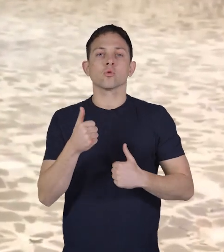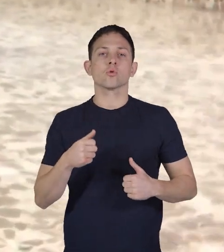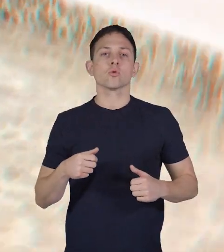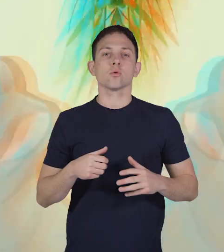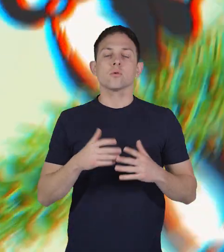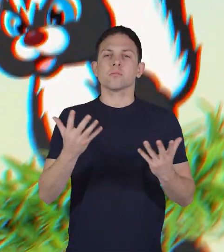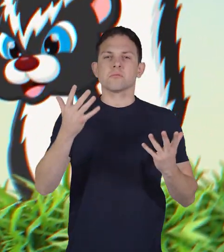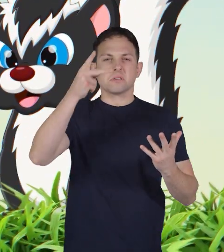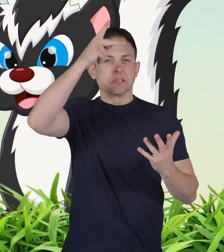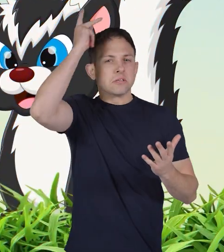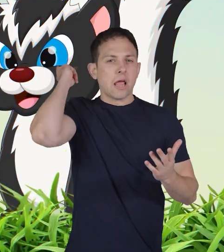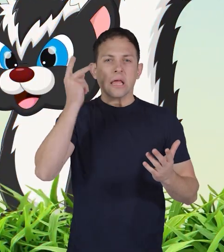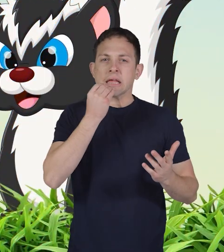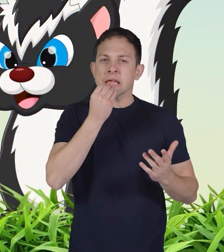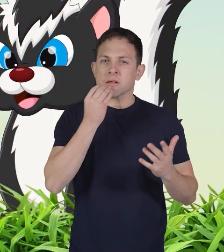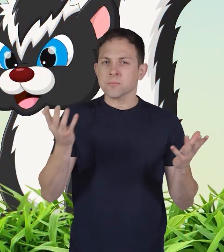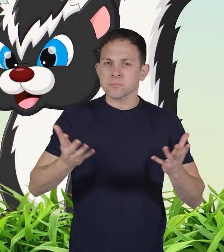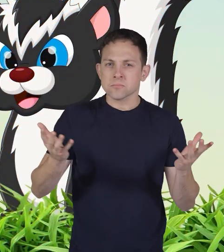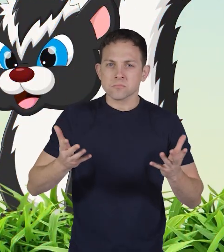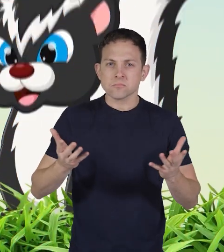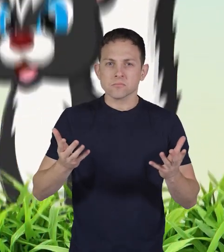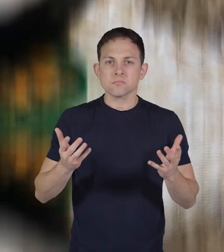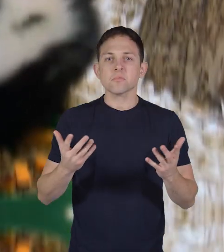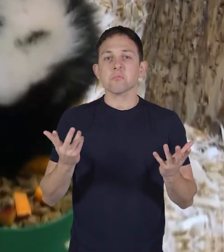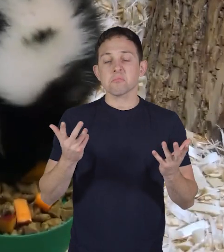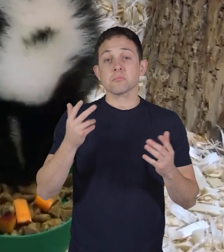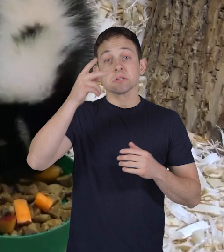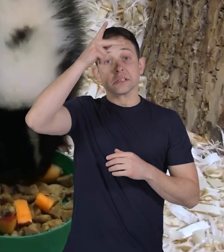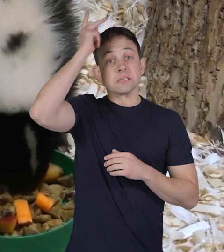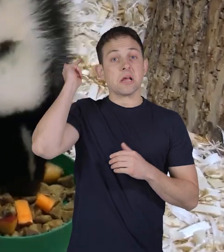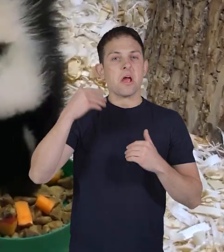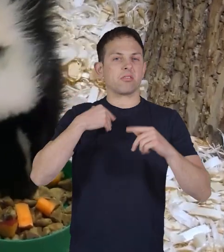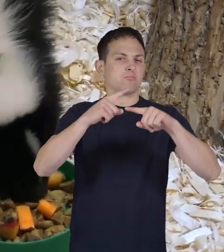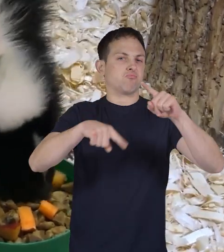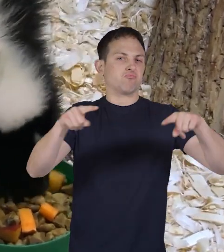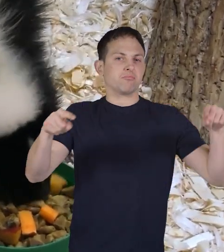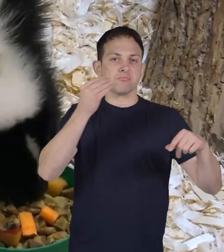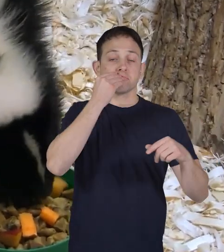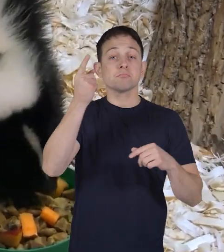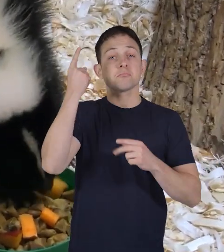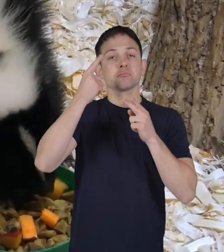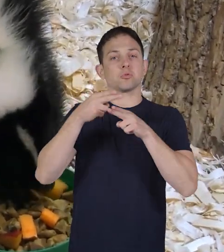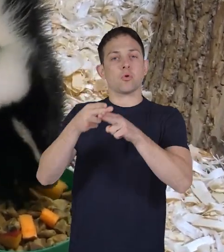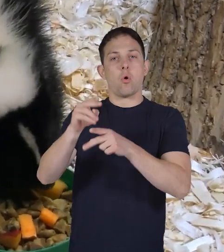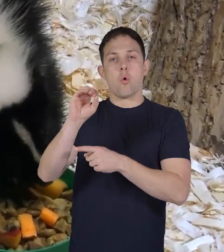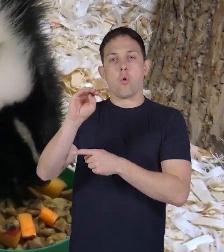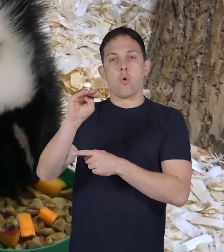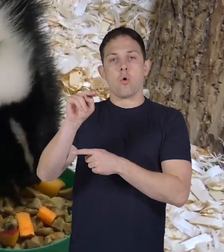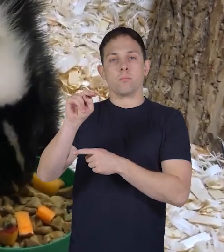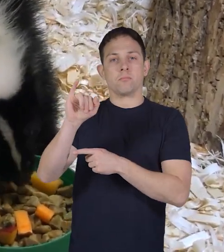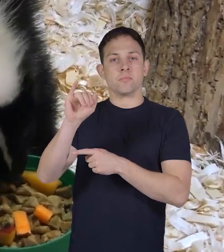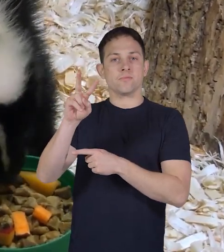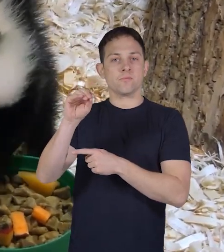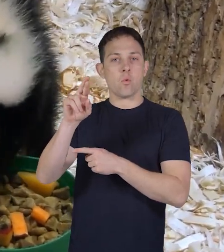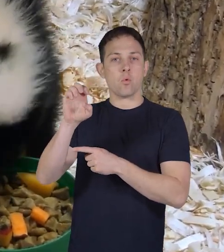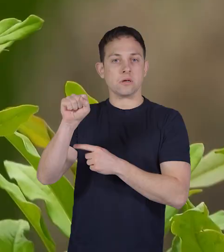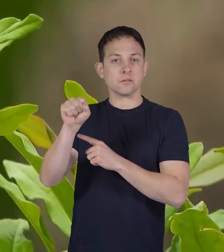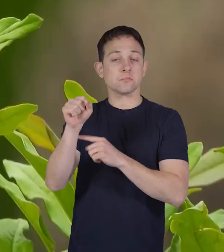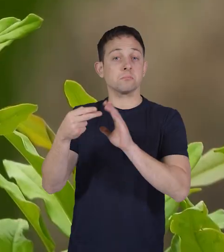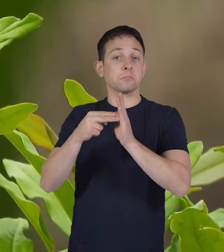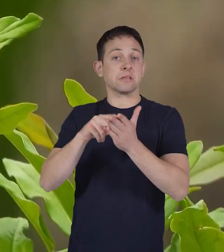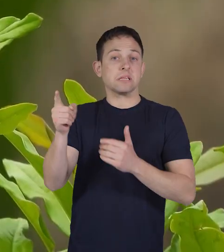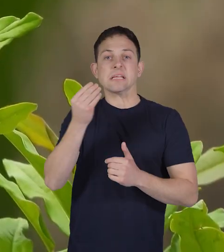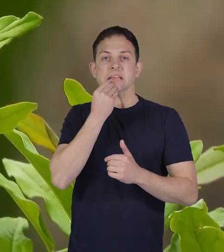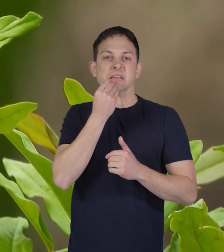what do skunks eat skunks have a varied diet and are considered omnivores